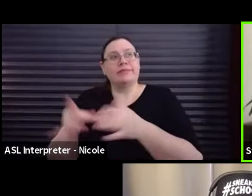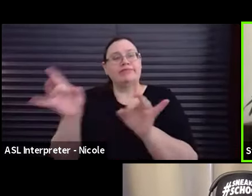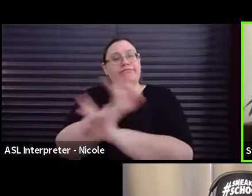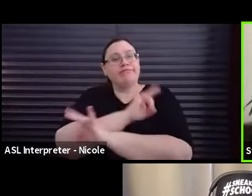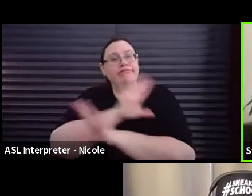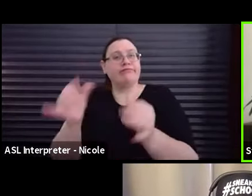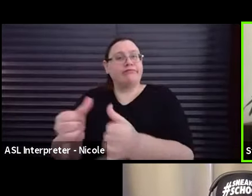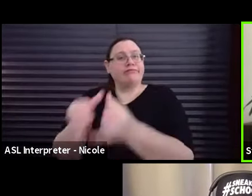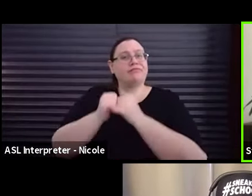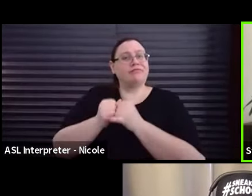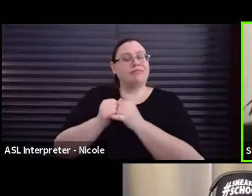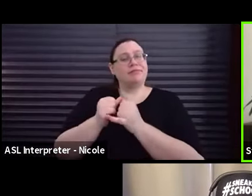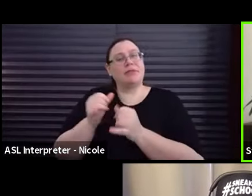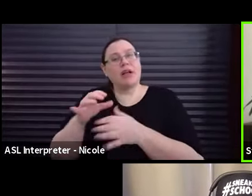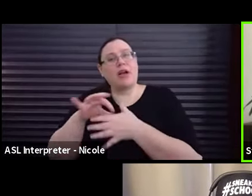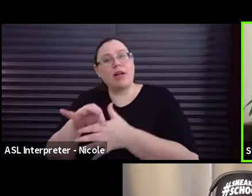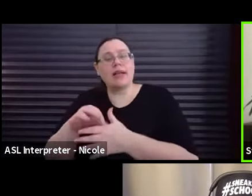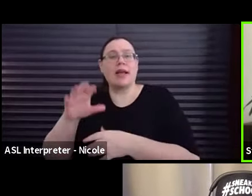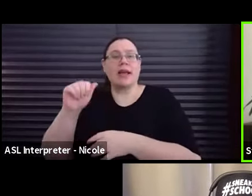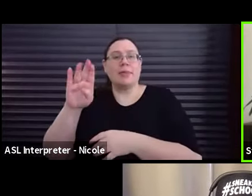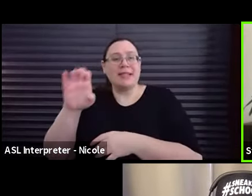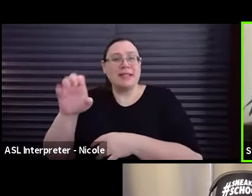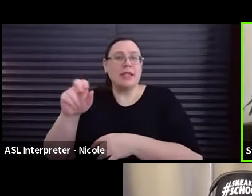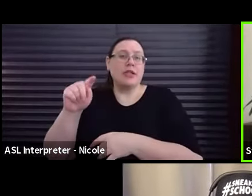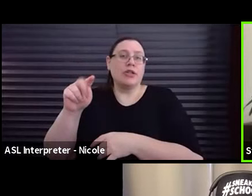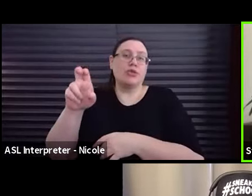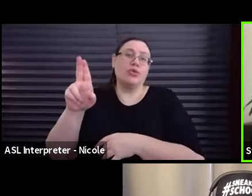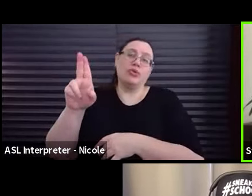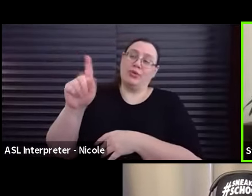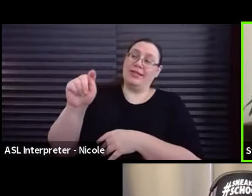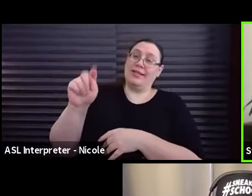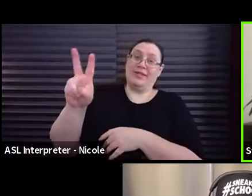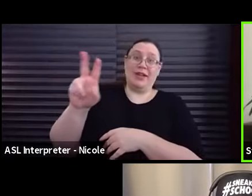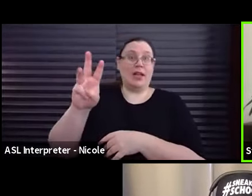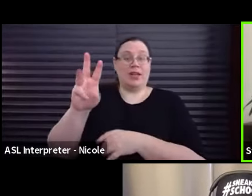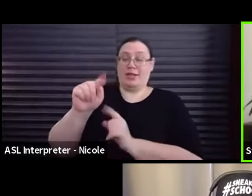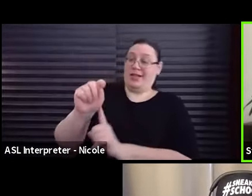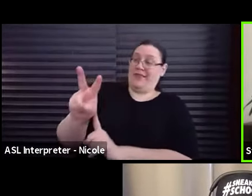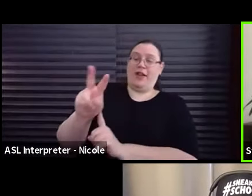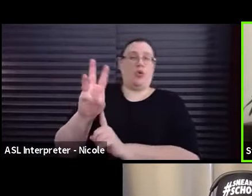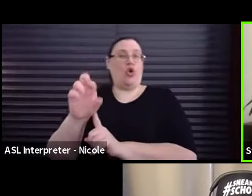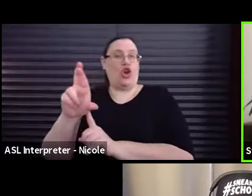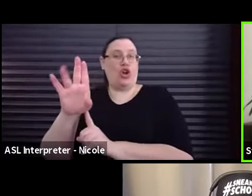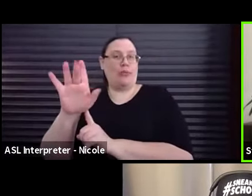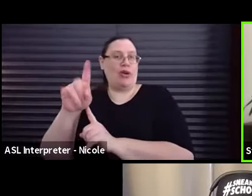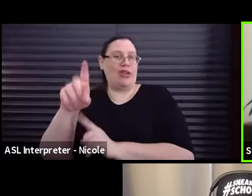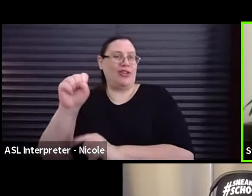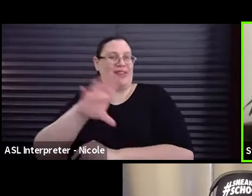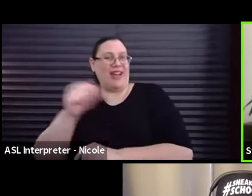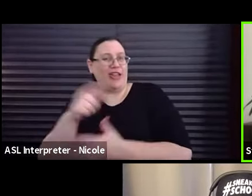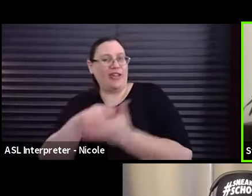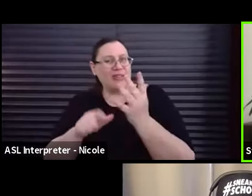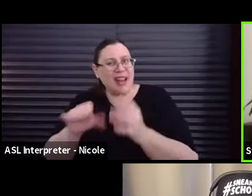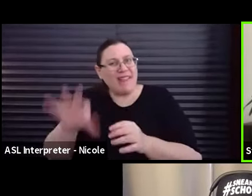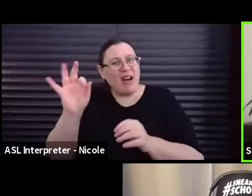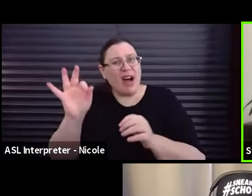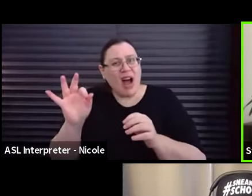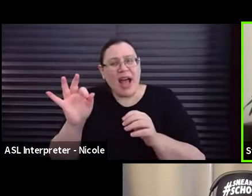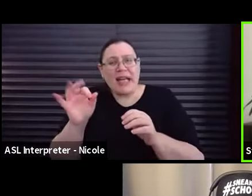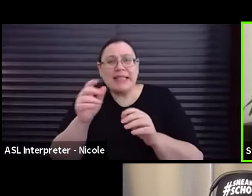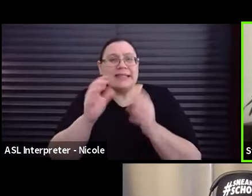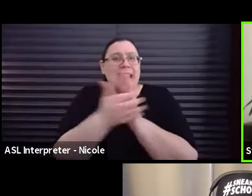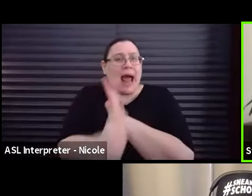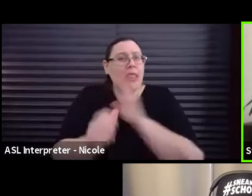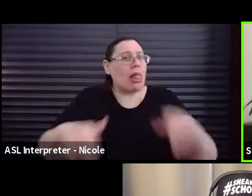on ABC, Warner Brothers, True TV, and many others. Troy is an advocate for connecting undiscovered and diverse talent to